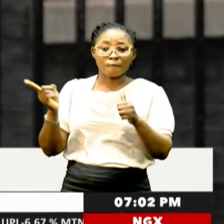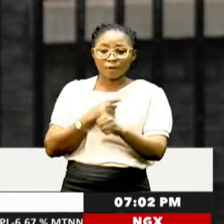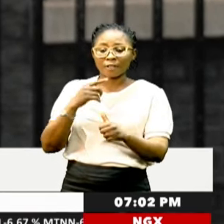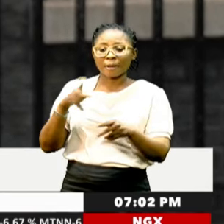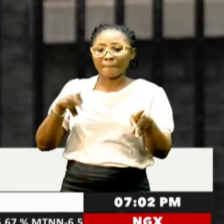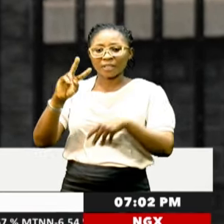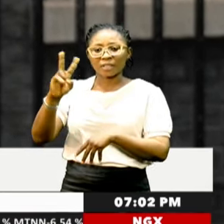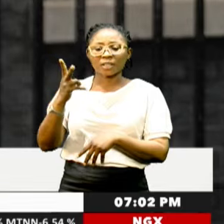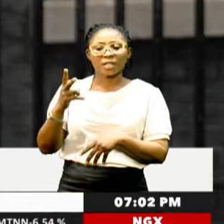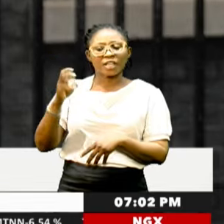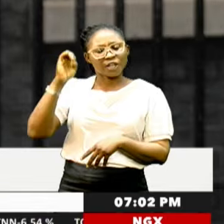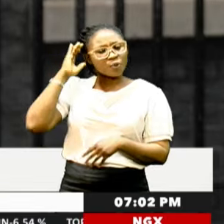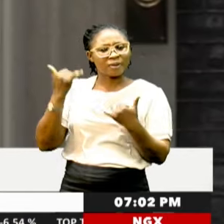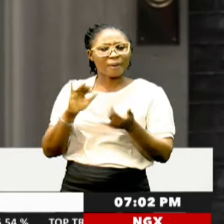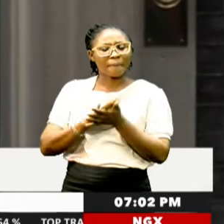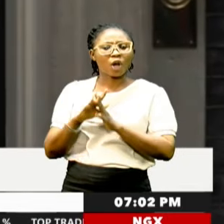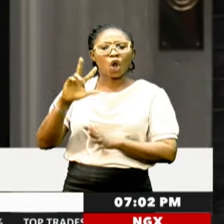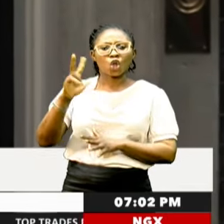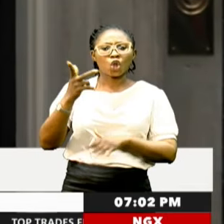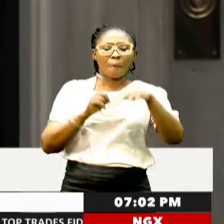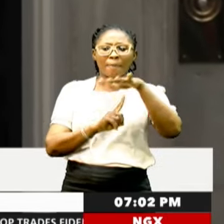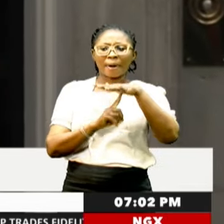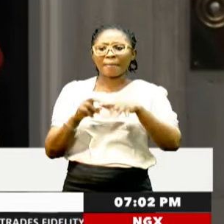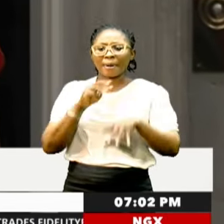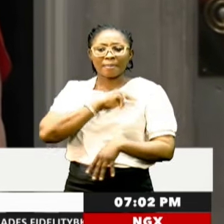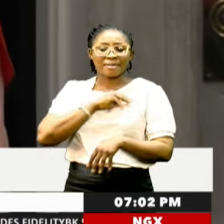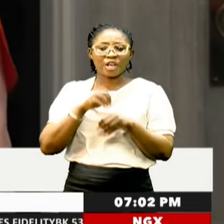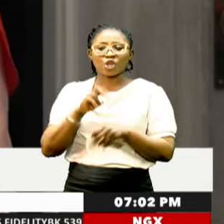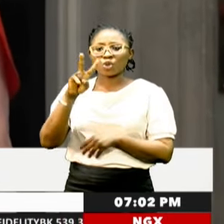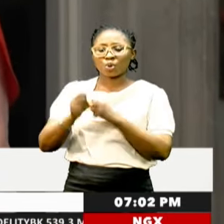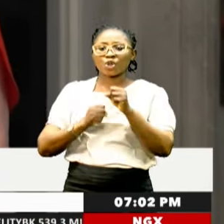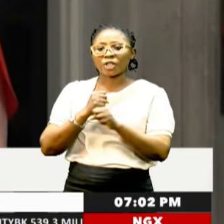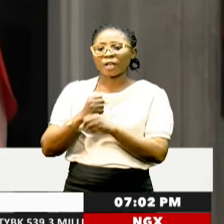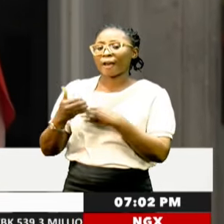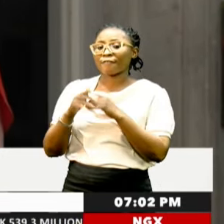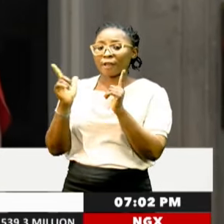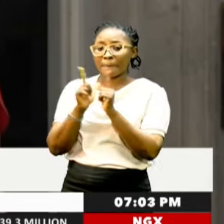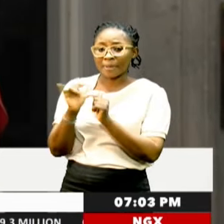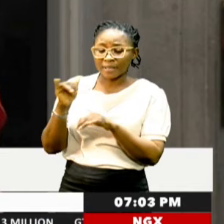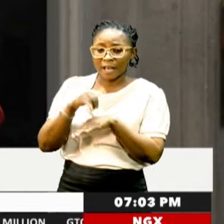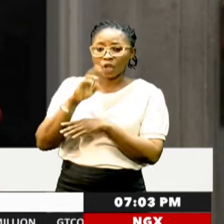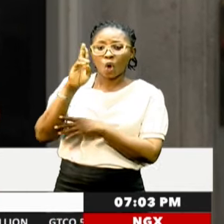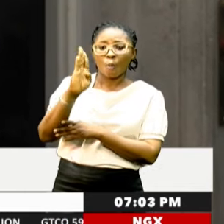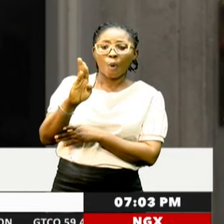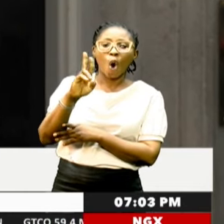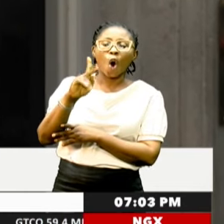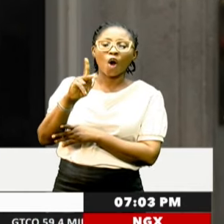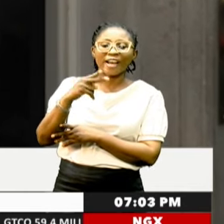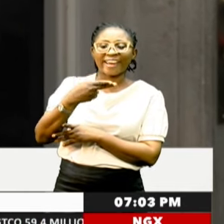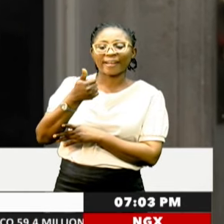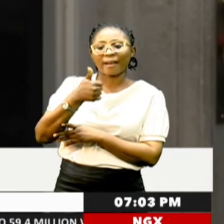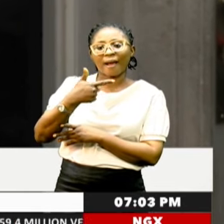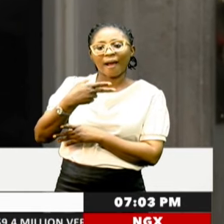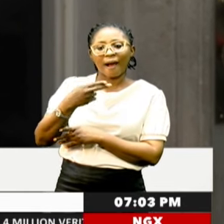Keir Stama will now become the third Prime Minister in two years. After meeting at Birkingham Palace, the new Prime